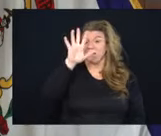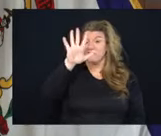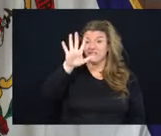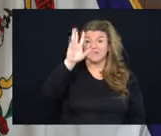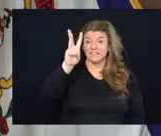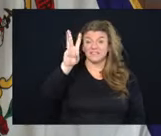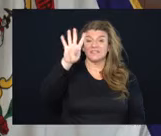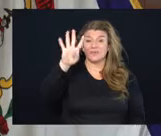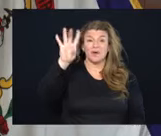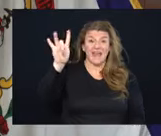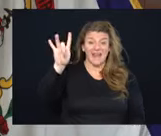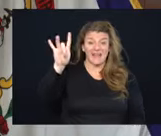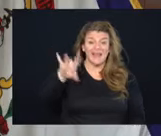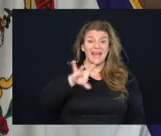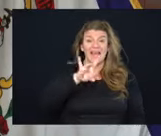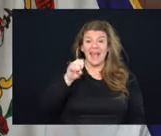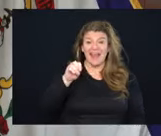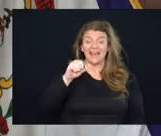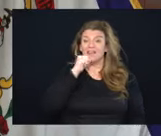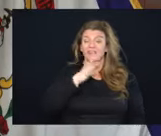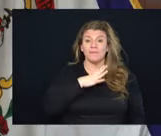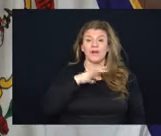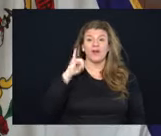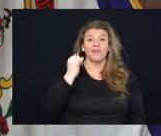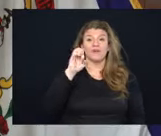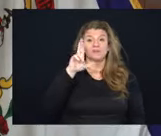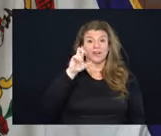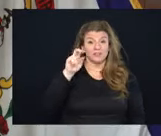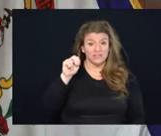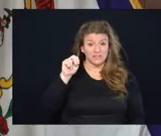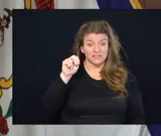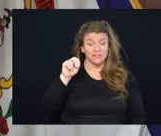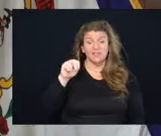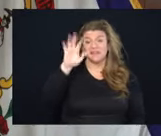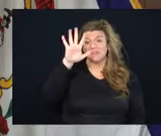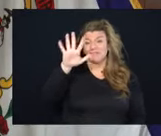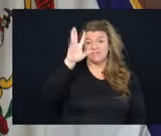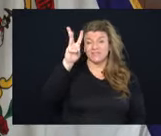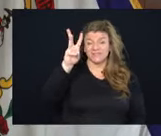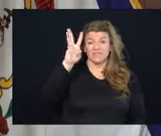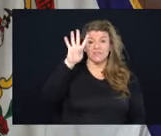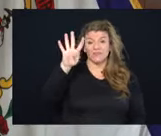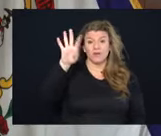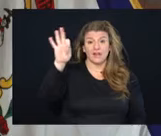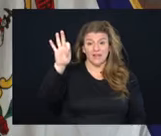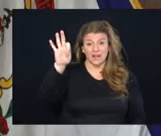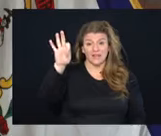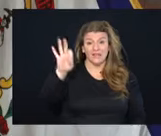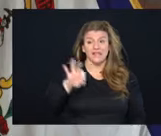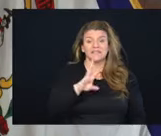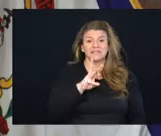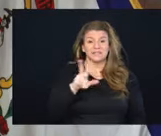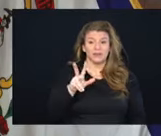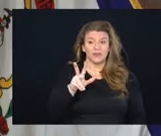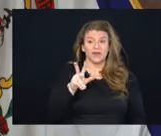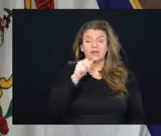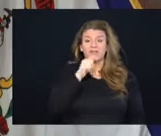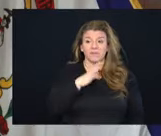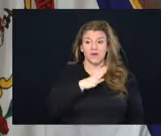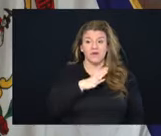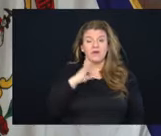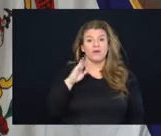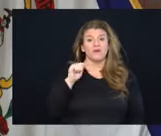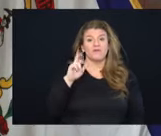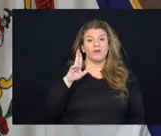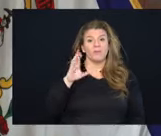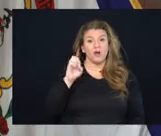,648 death an 80 year old female from Jefferson County. The 5,649 death a 63 year old female from